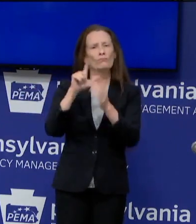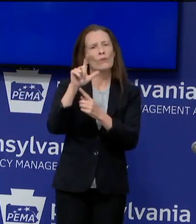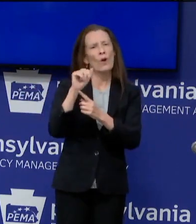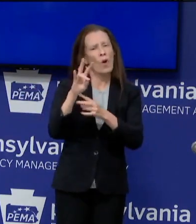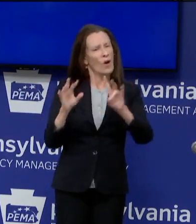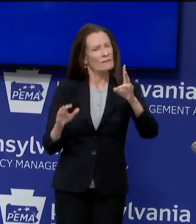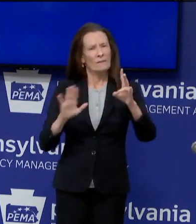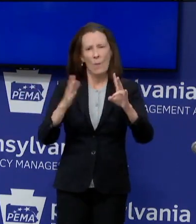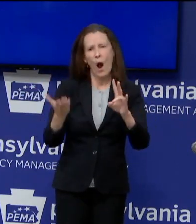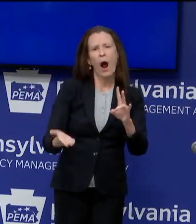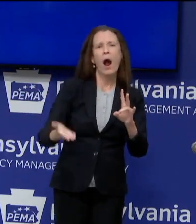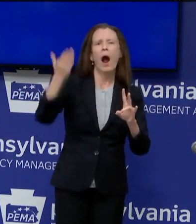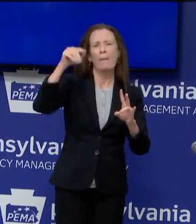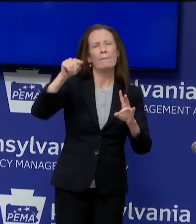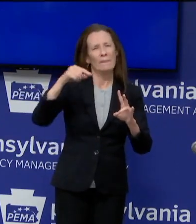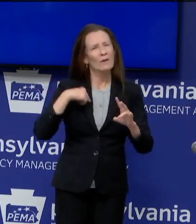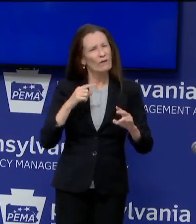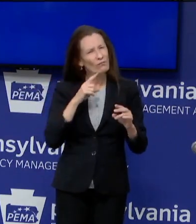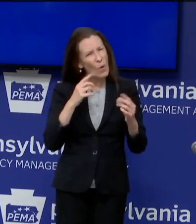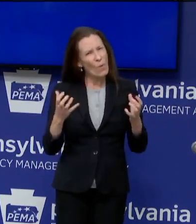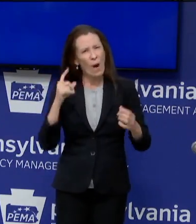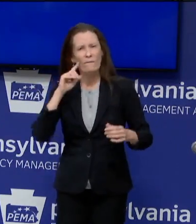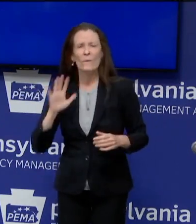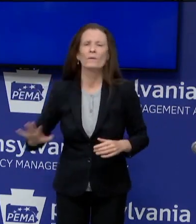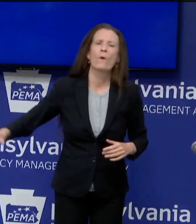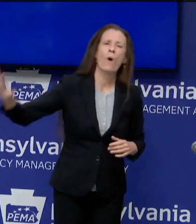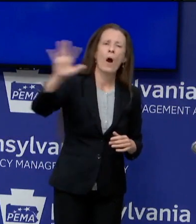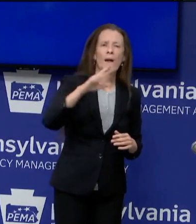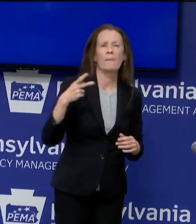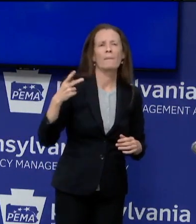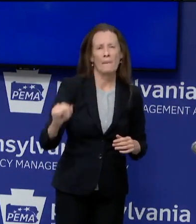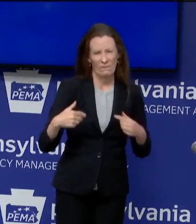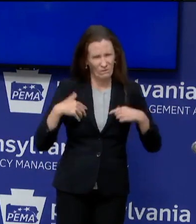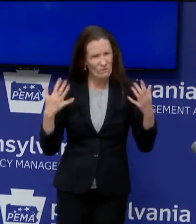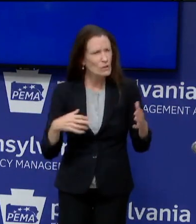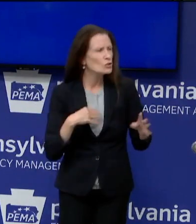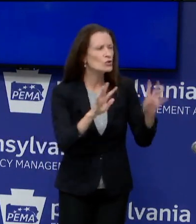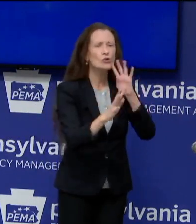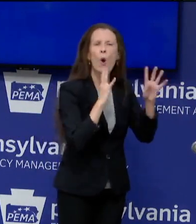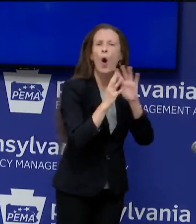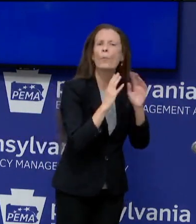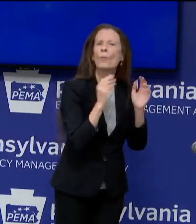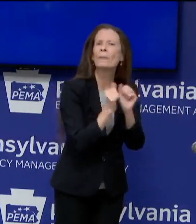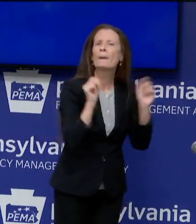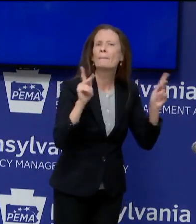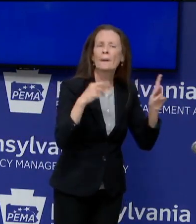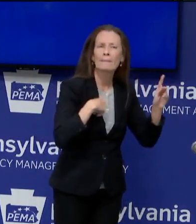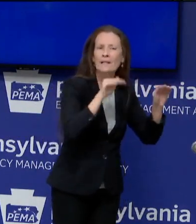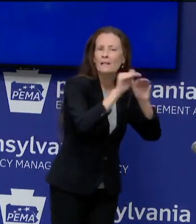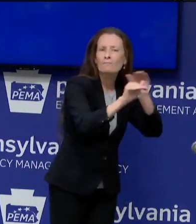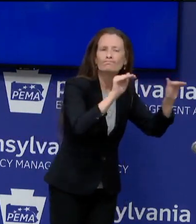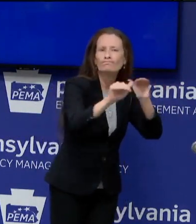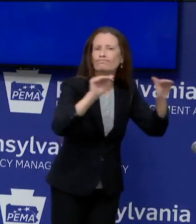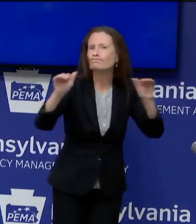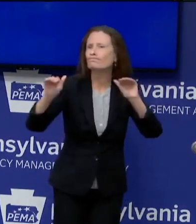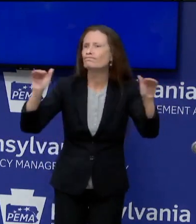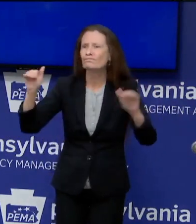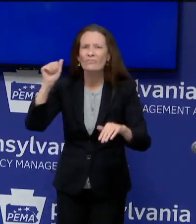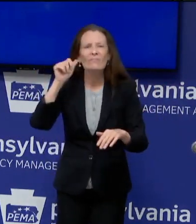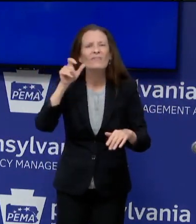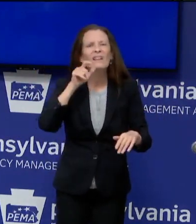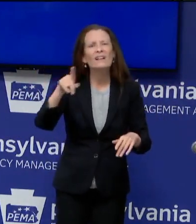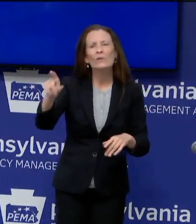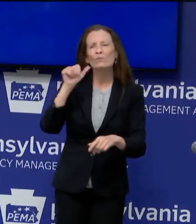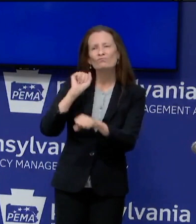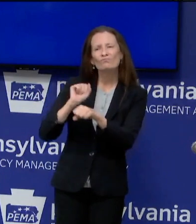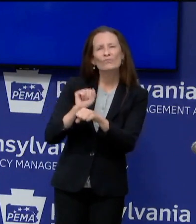take a step back and have a conversation with folks about what we expect folks to do every day. Think about